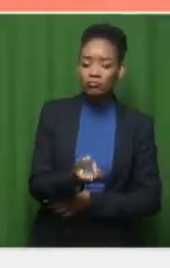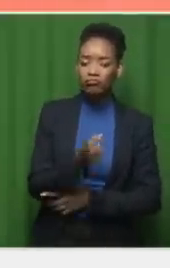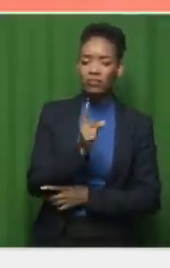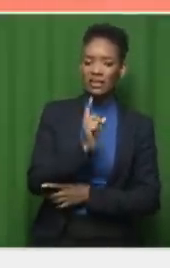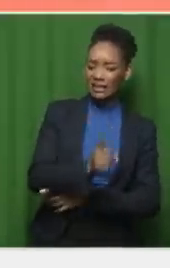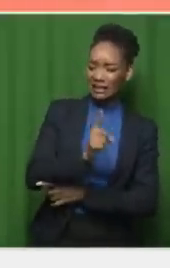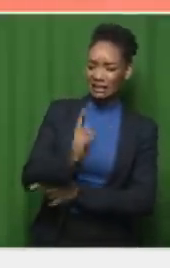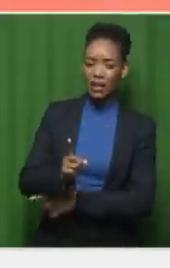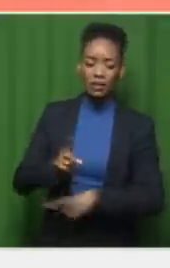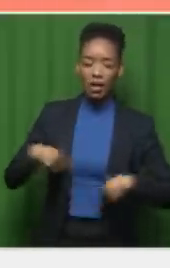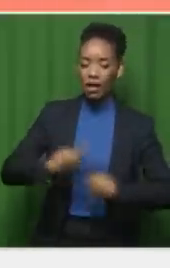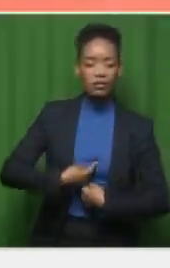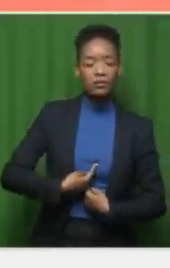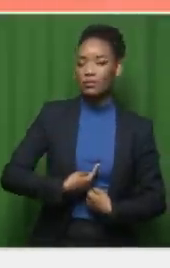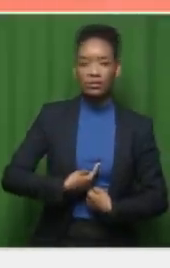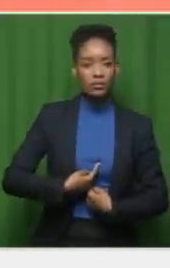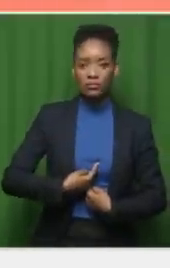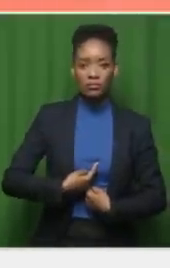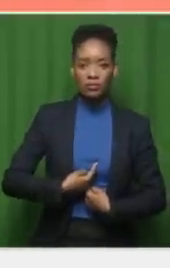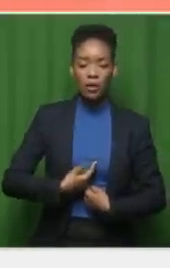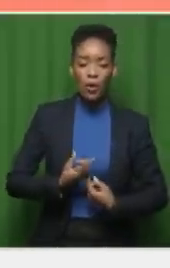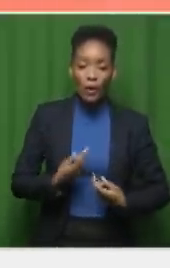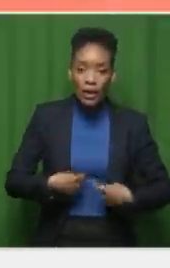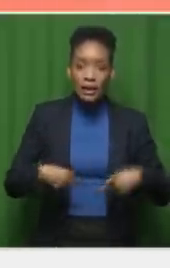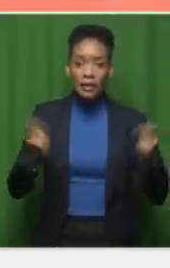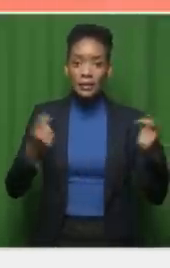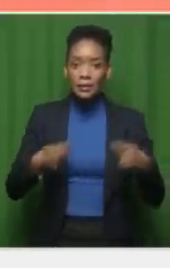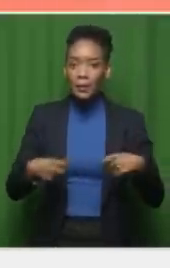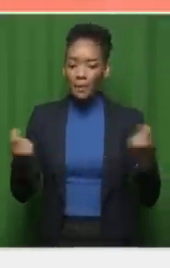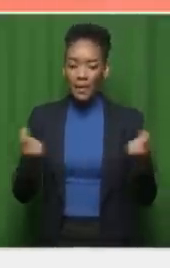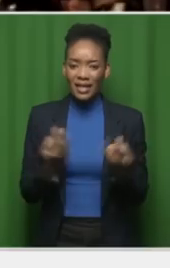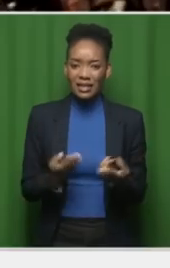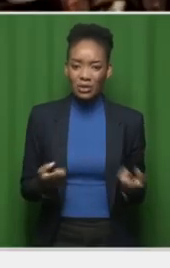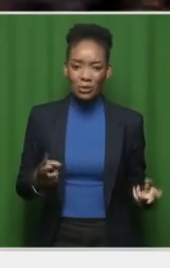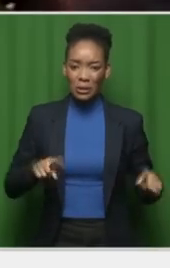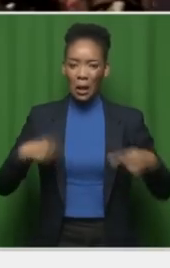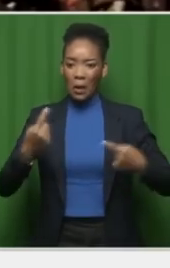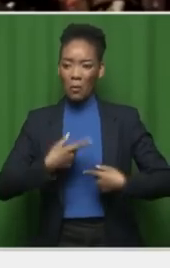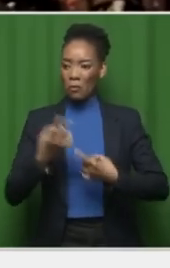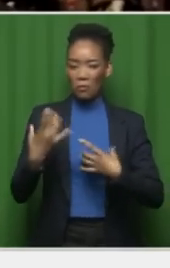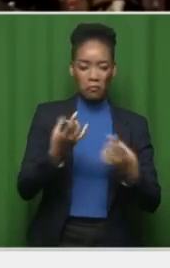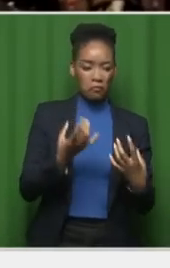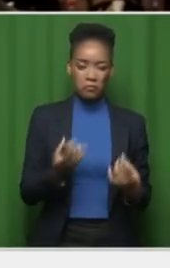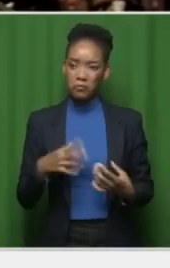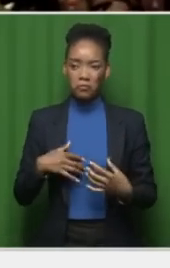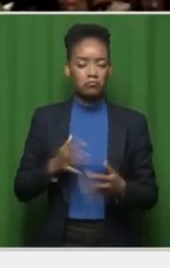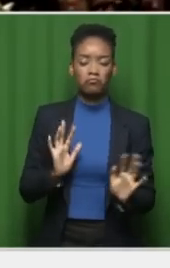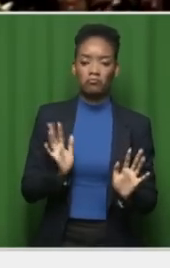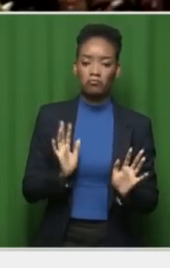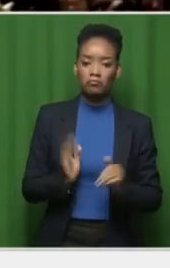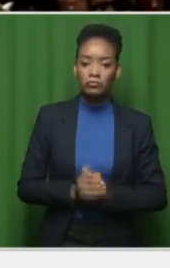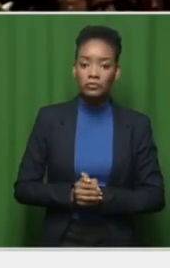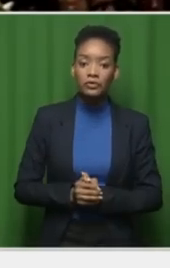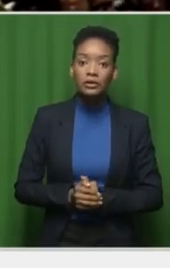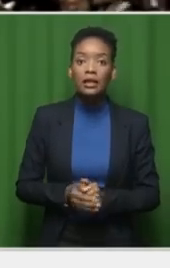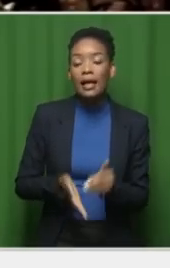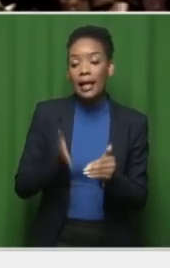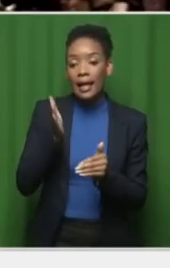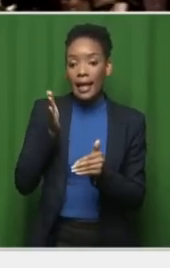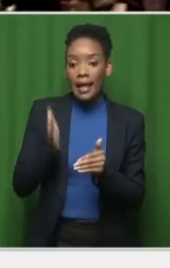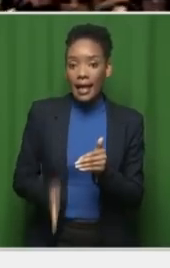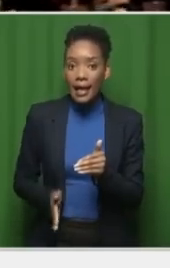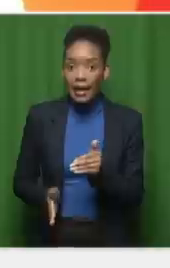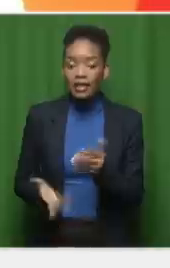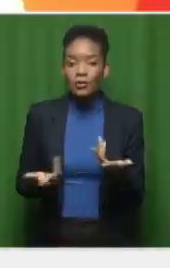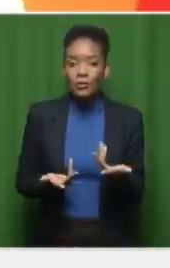as to how we spend our resources. The party will conclude its celebrations over the weekend at the